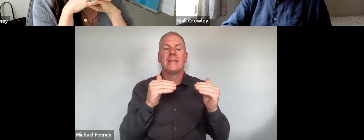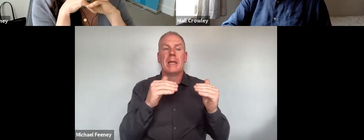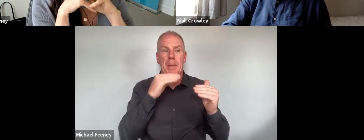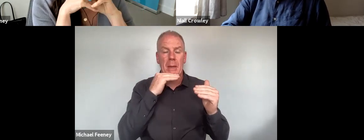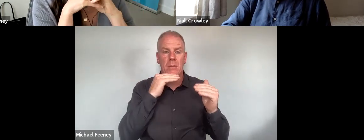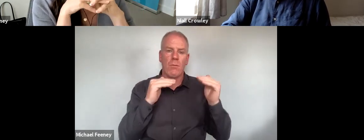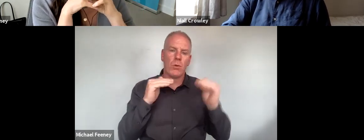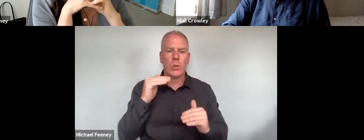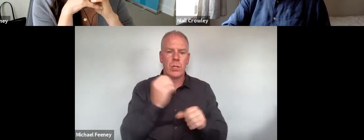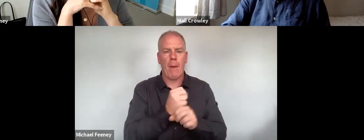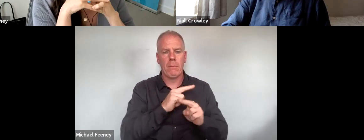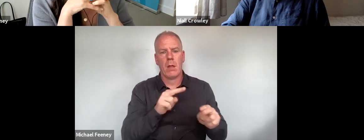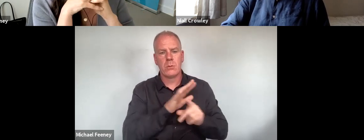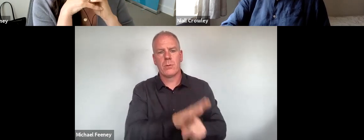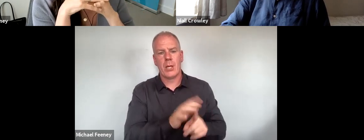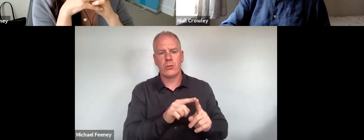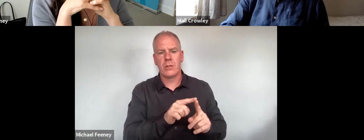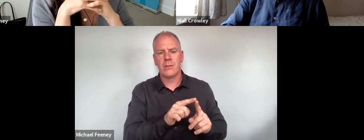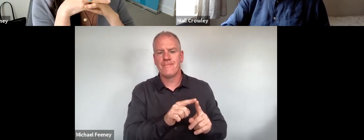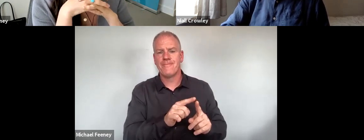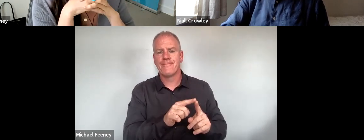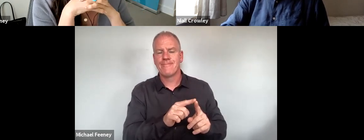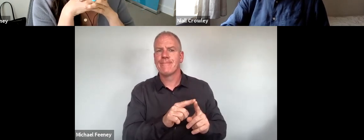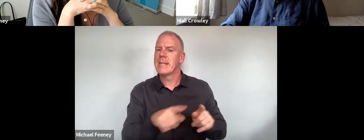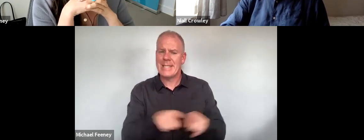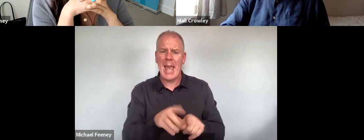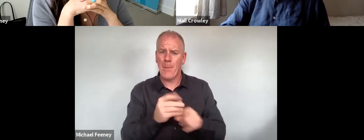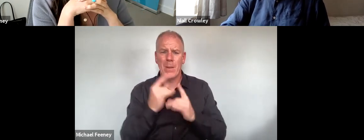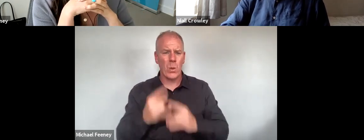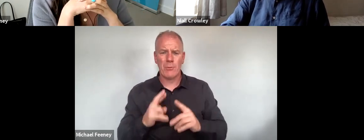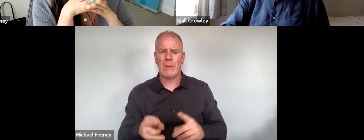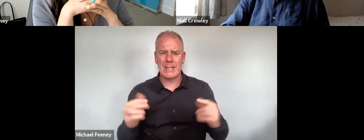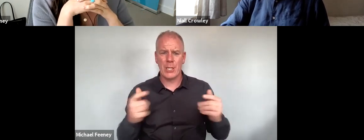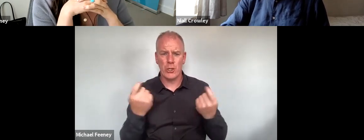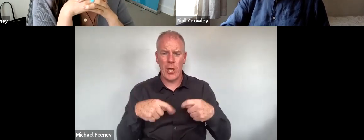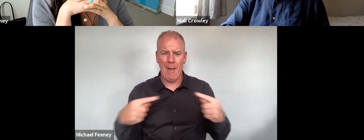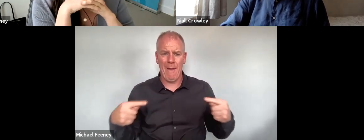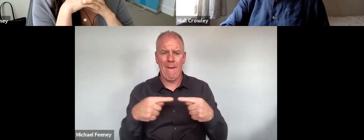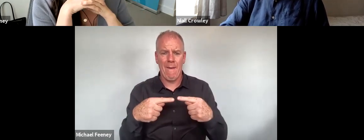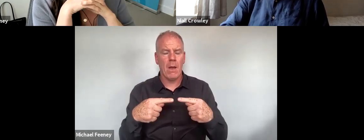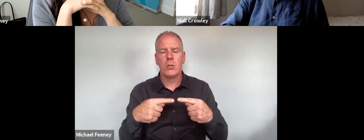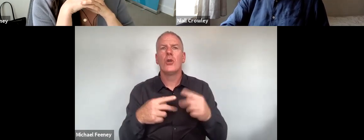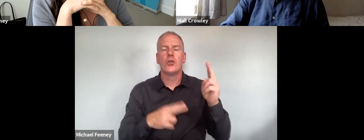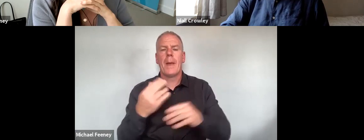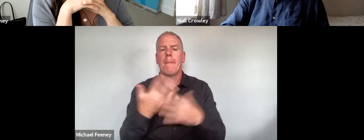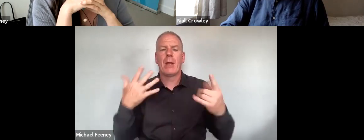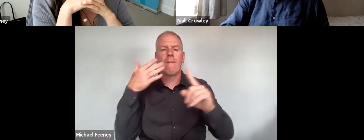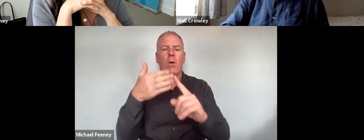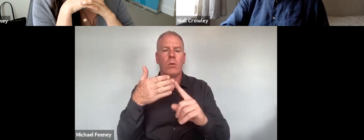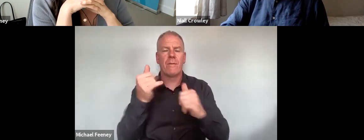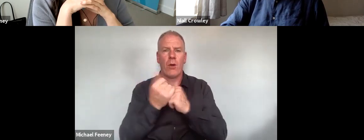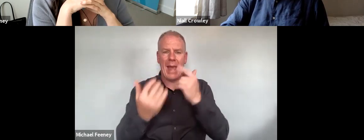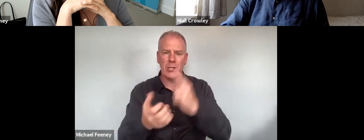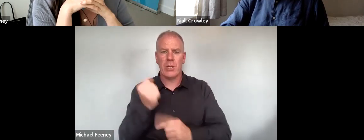concern for non-discrimination, a focus it shares with the human rights mandate, rather than a more ambitious focus on the achievement of full